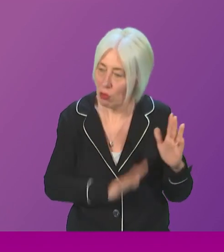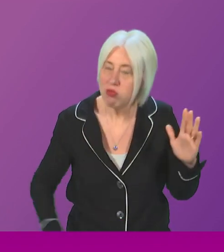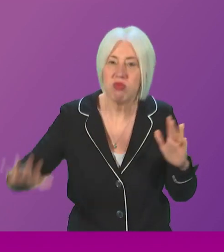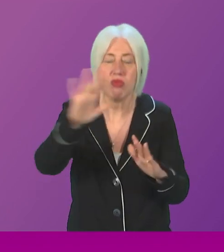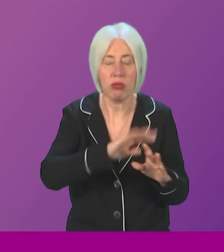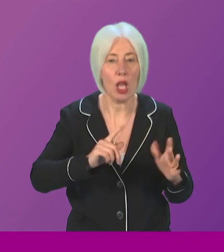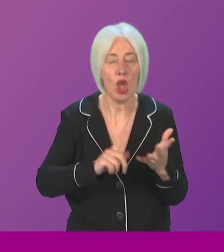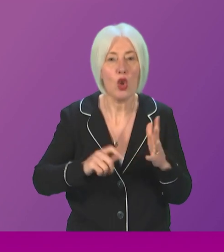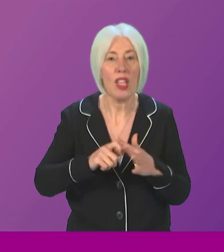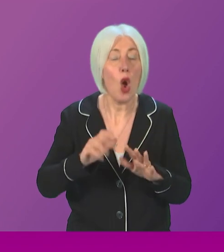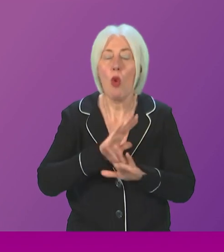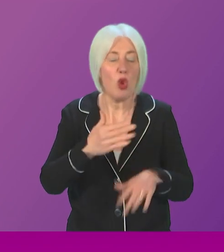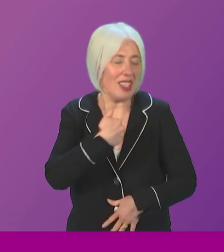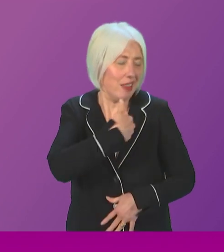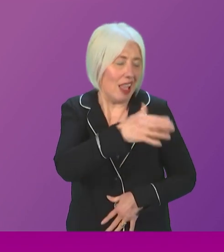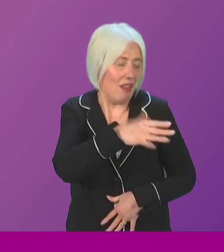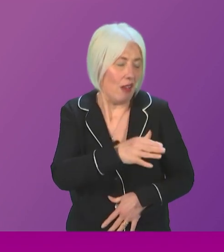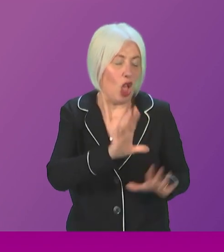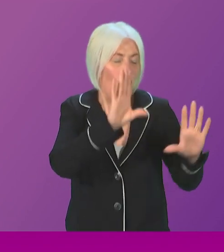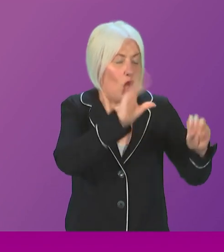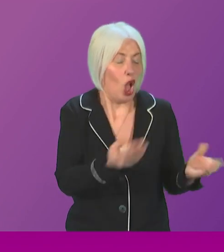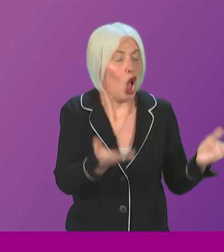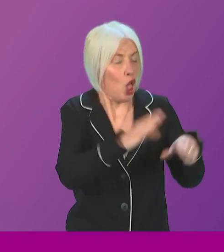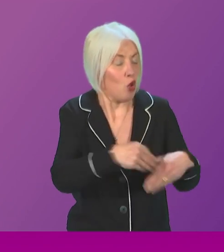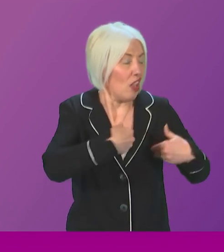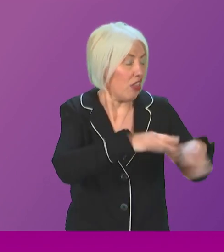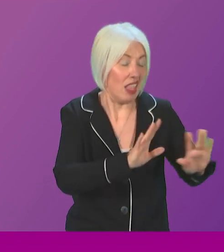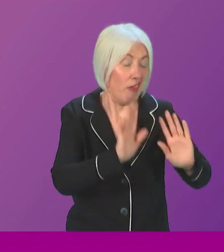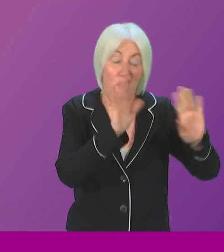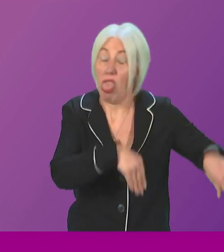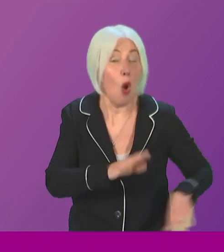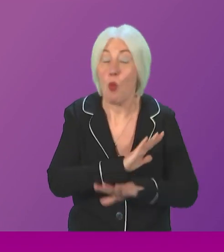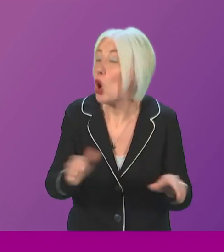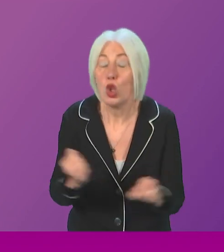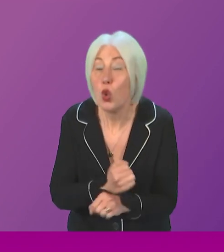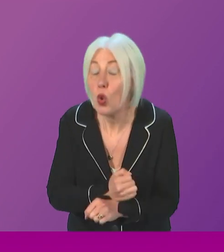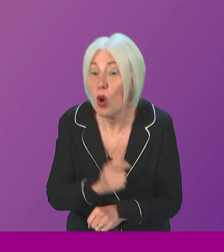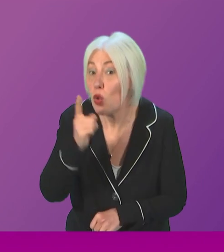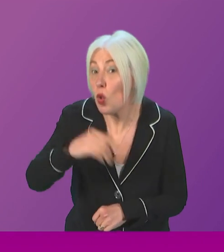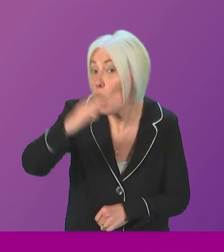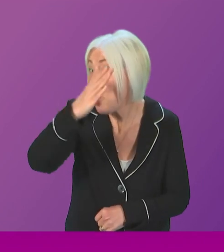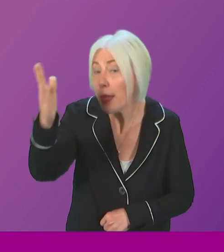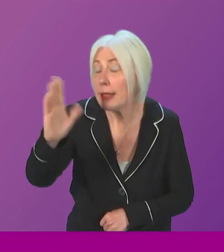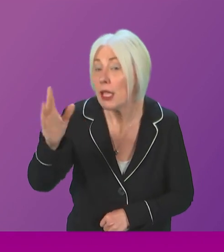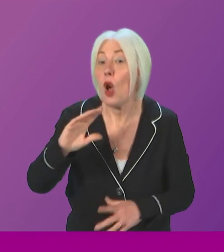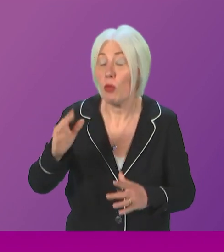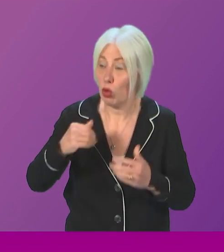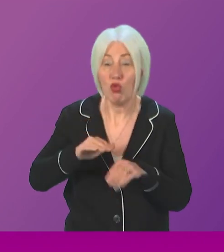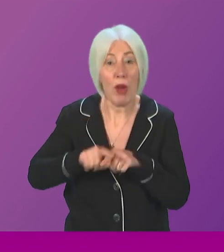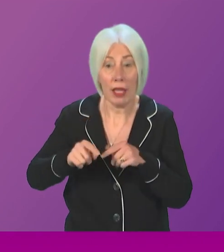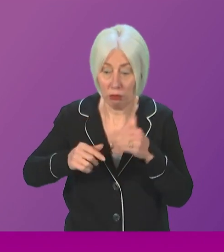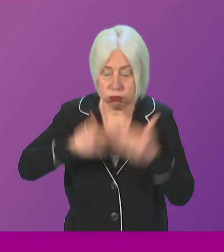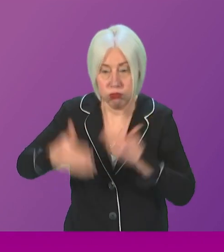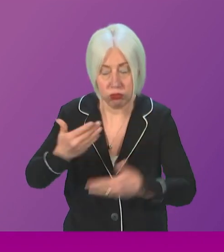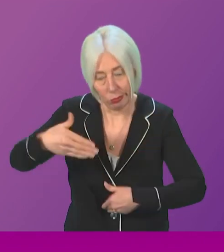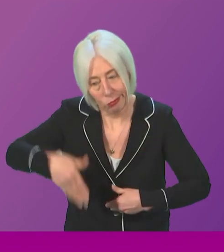worker on the scrap heap. And that's why I'm continued to, that's why I'll continue to invest in the just transition and accelerate that just transition as quickly as